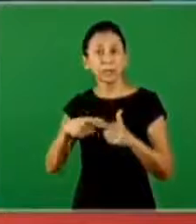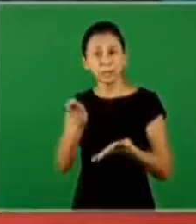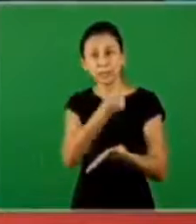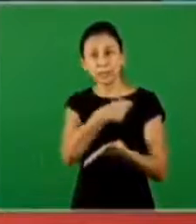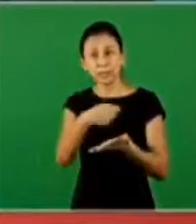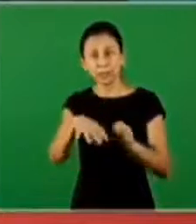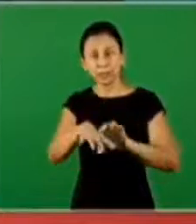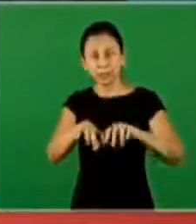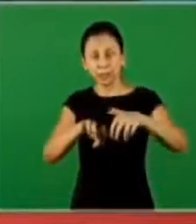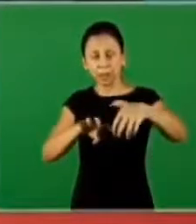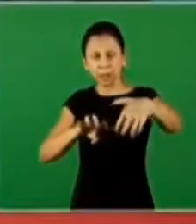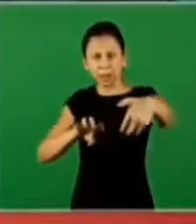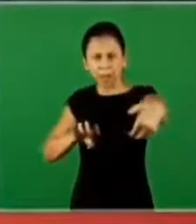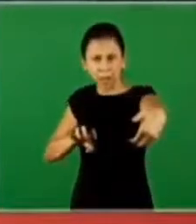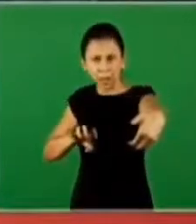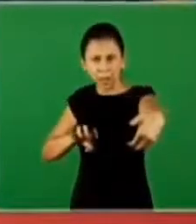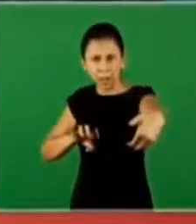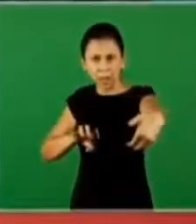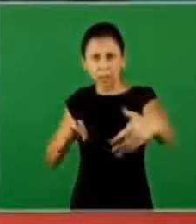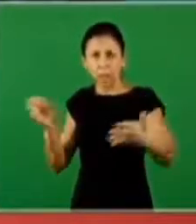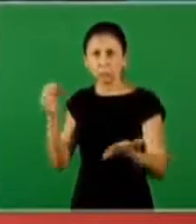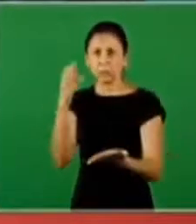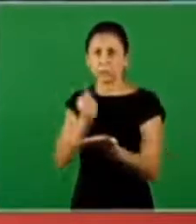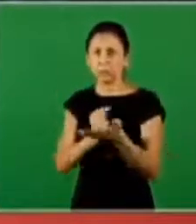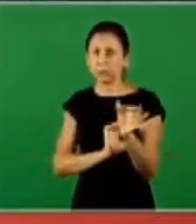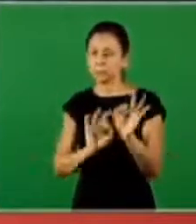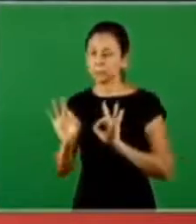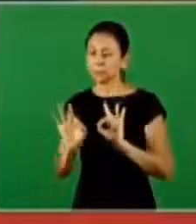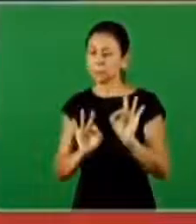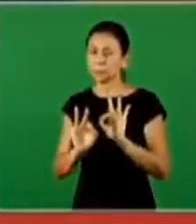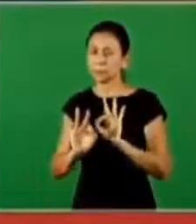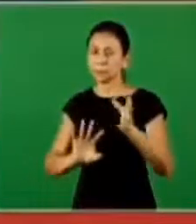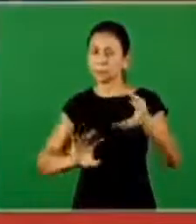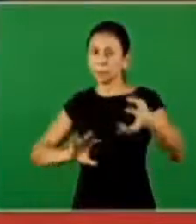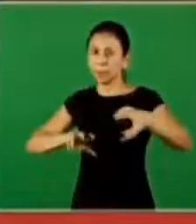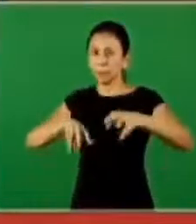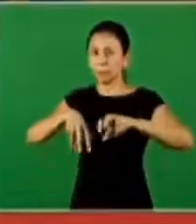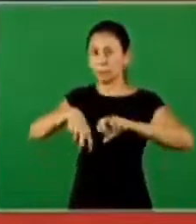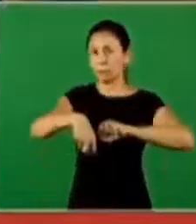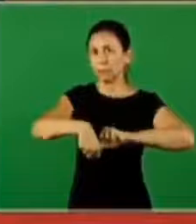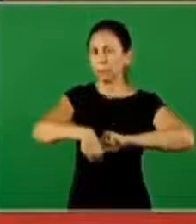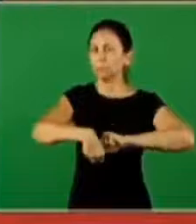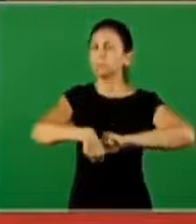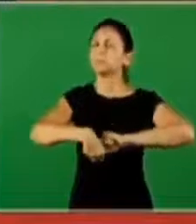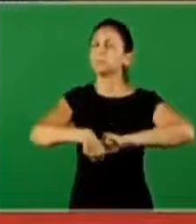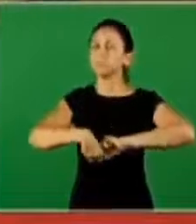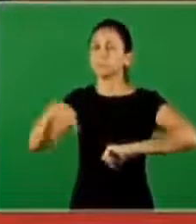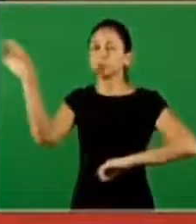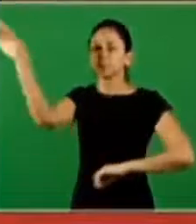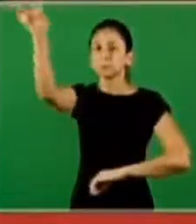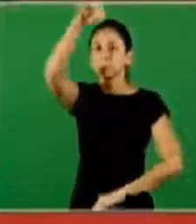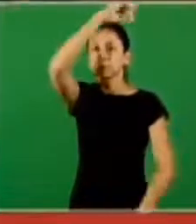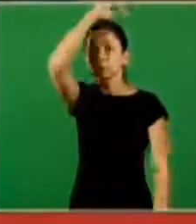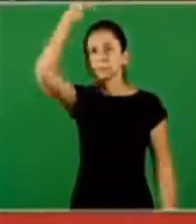creating the canon or the New Testament it was being prepared so the Holy Spirit used the